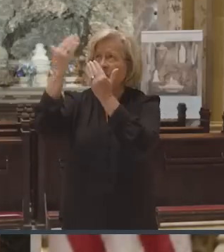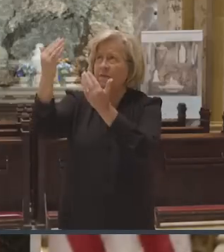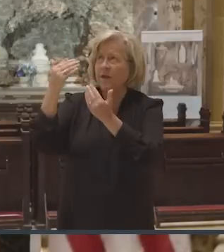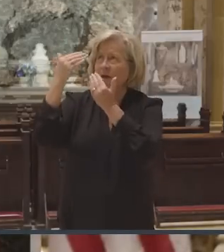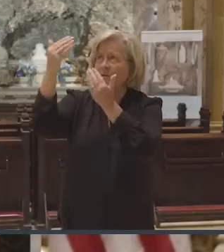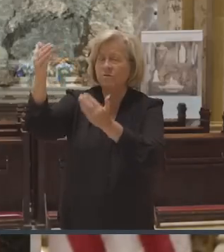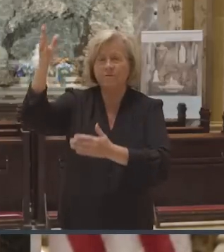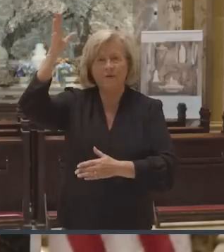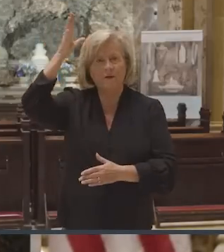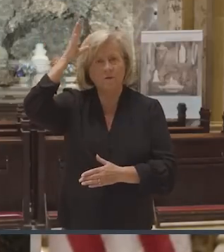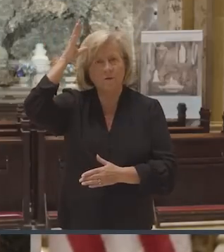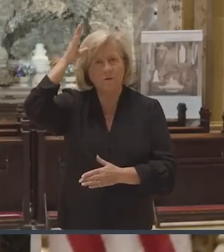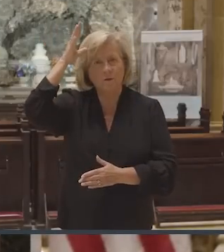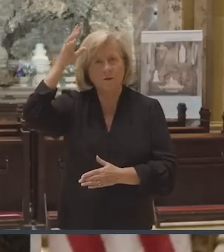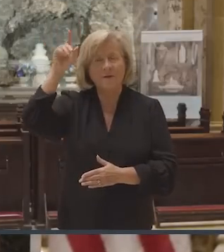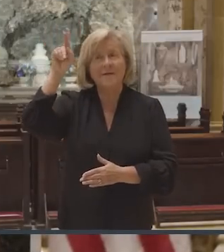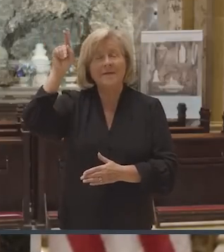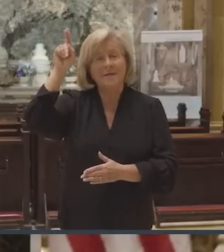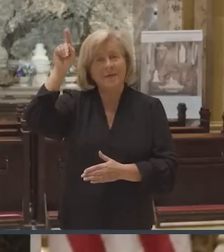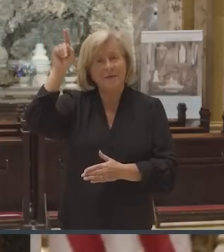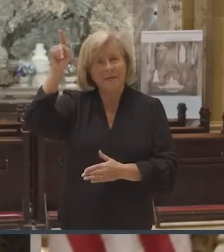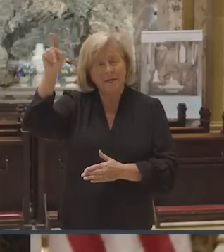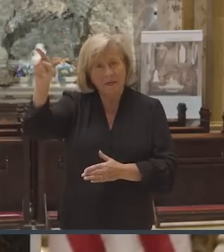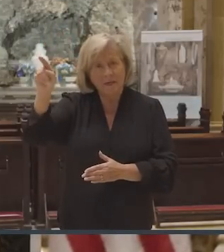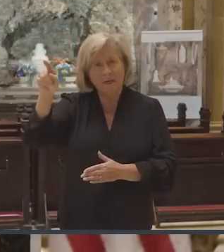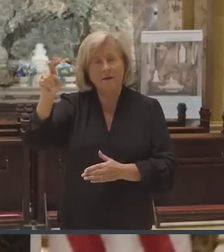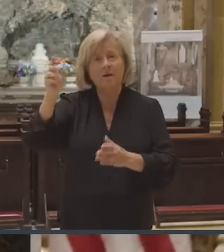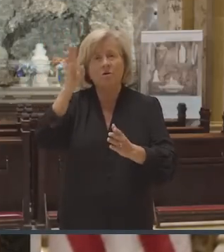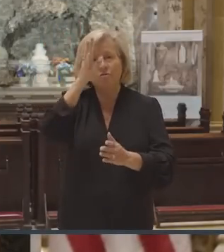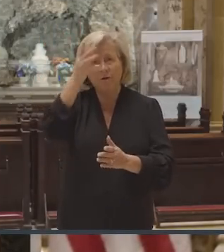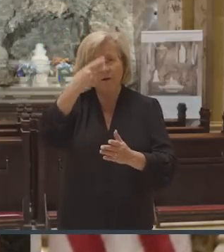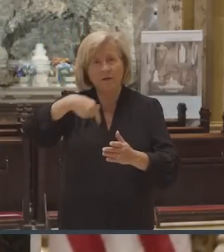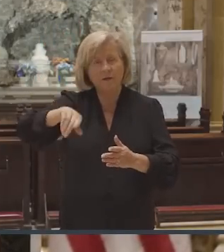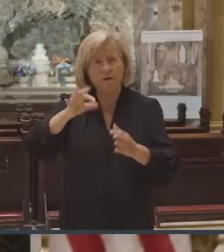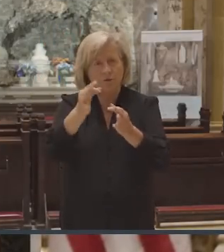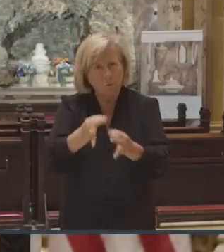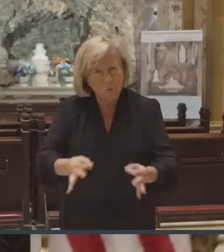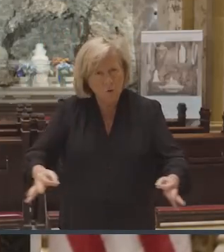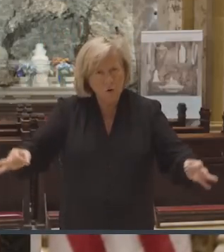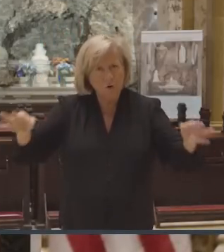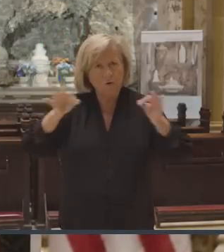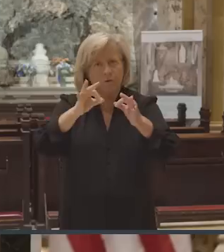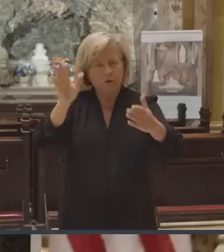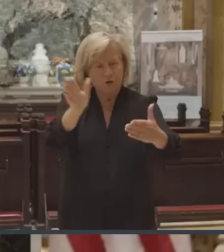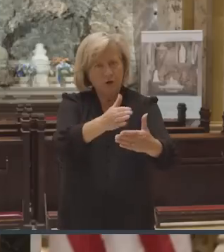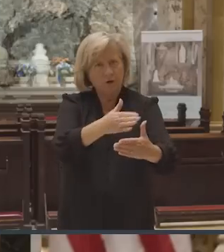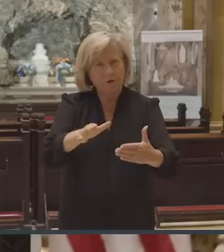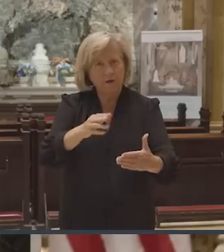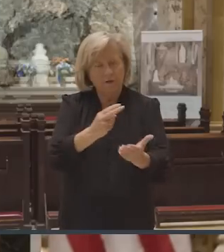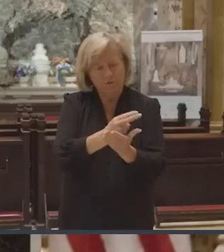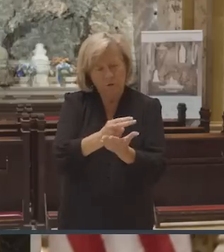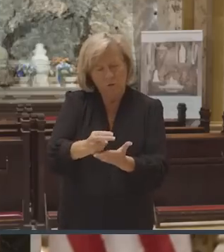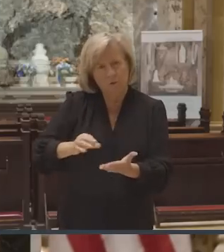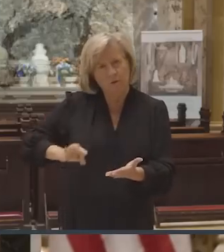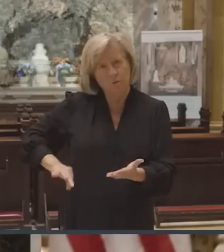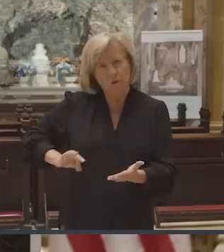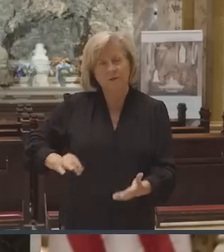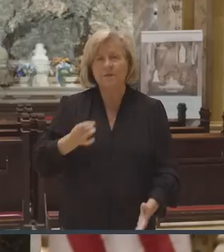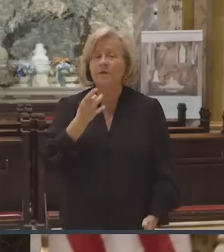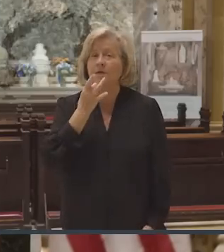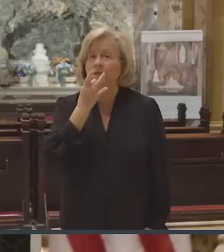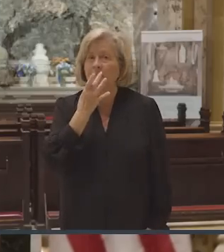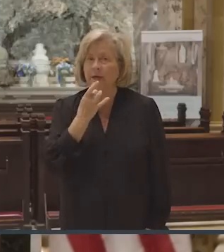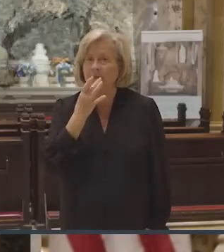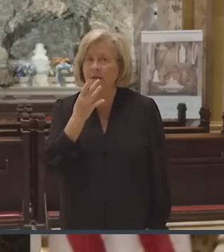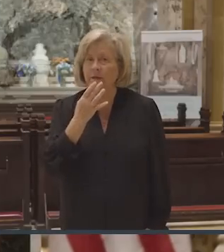to the Father who has made you fit to share in the inheritance of the Holy Ones in Light. He delivered